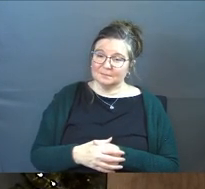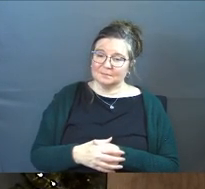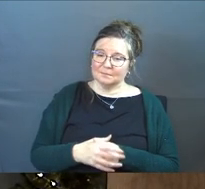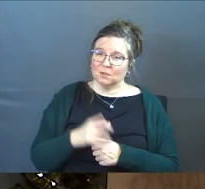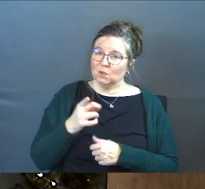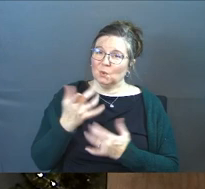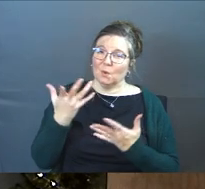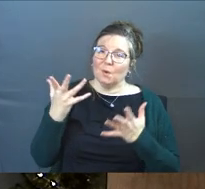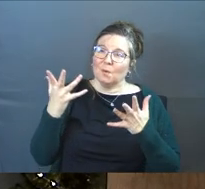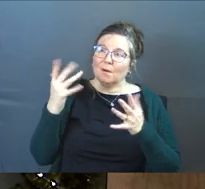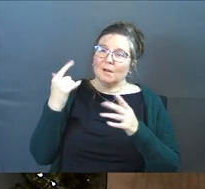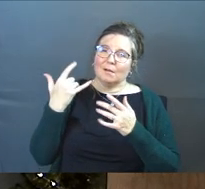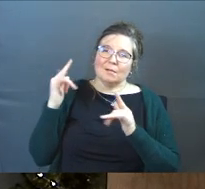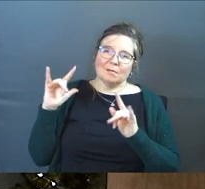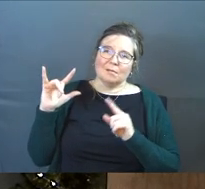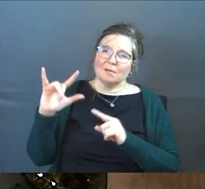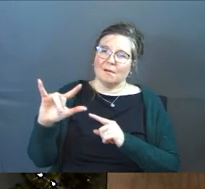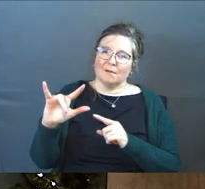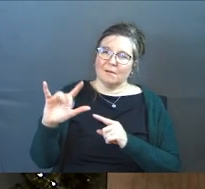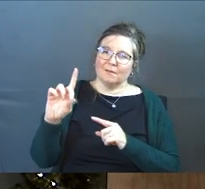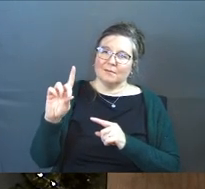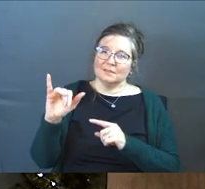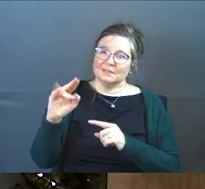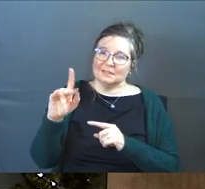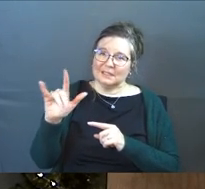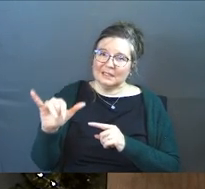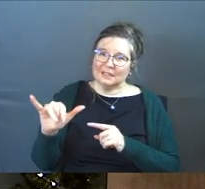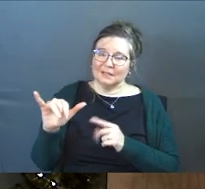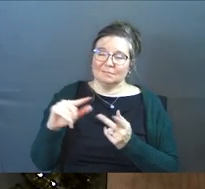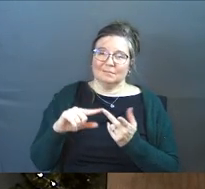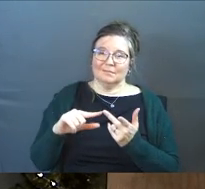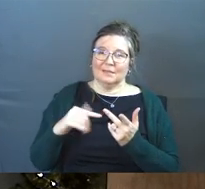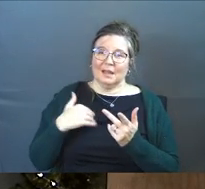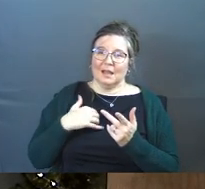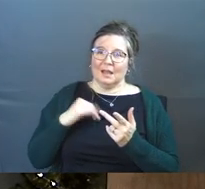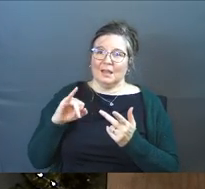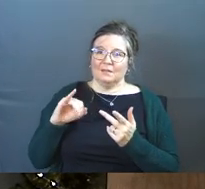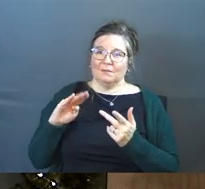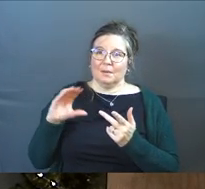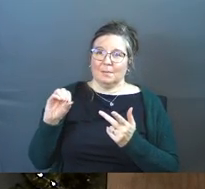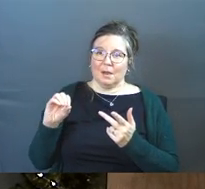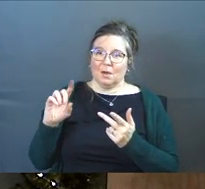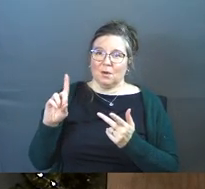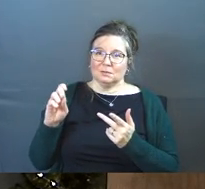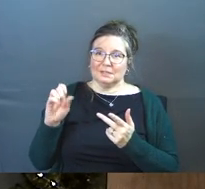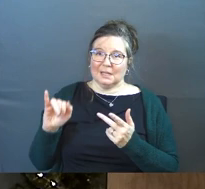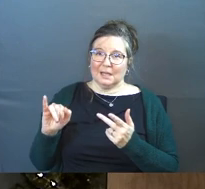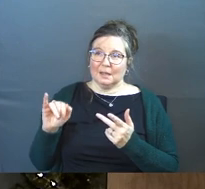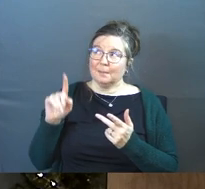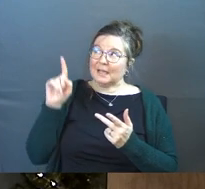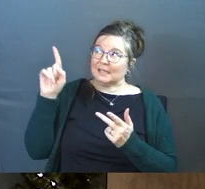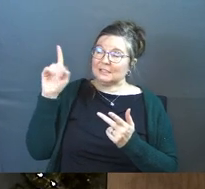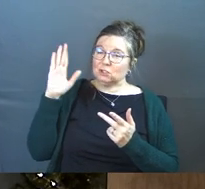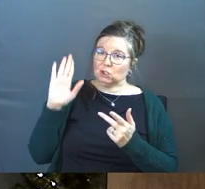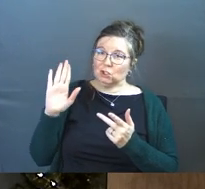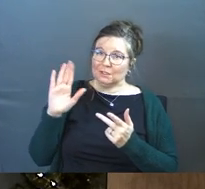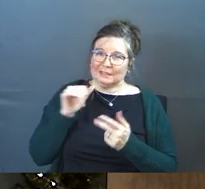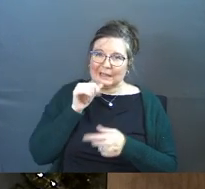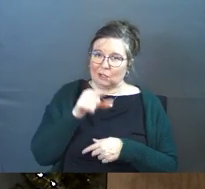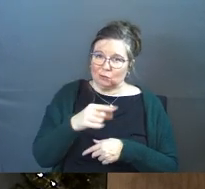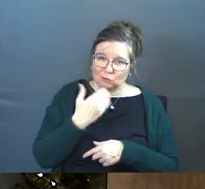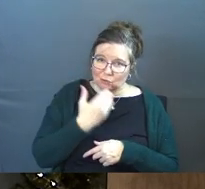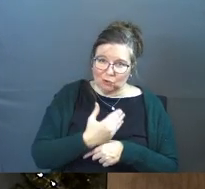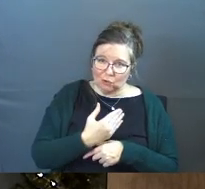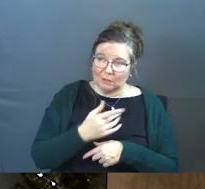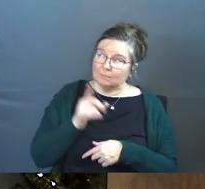just loved just dignity just the Imago Dei because he's good not because you're good because he's good